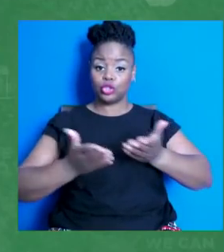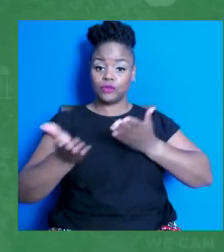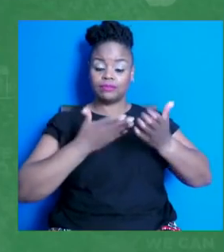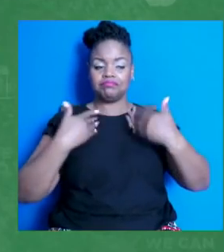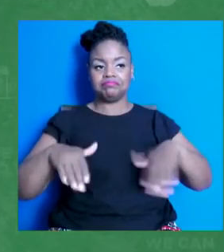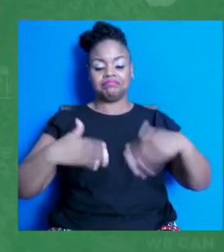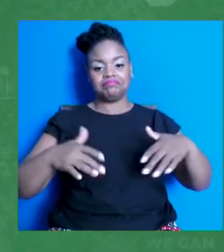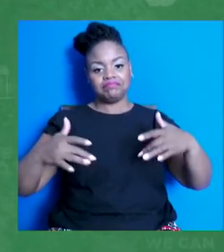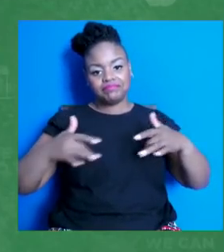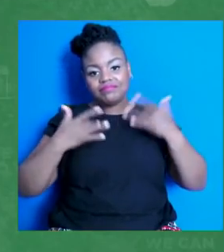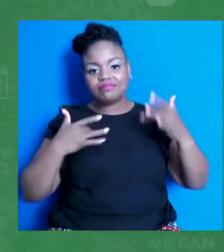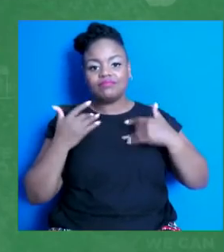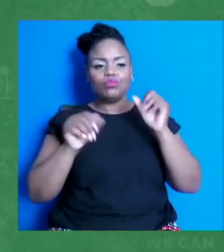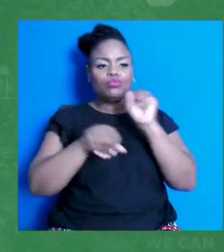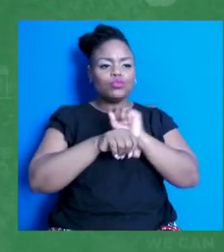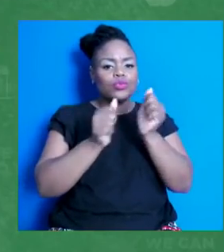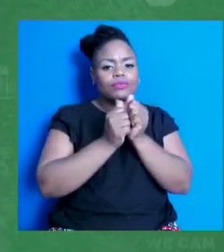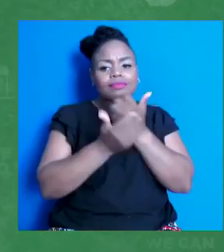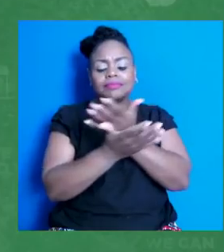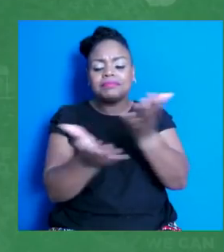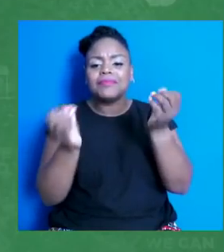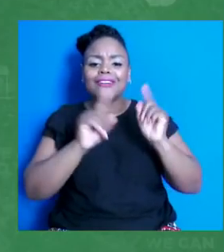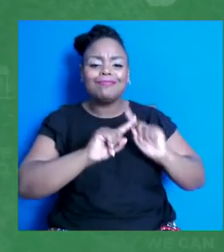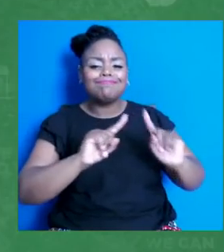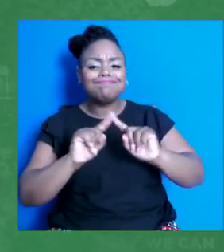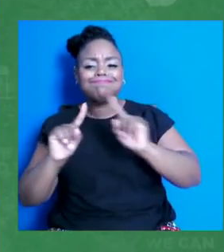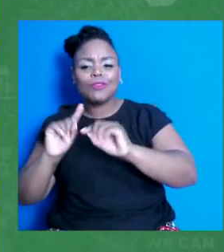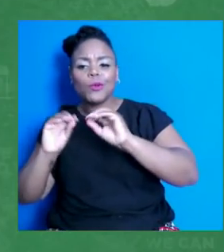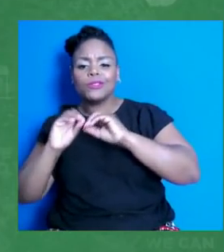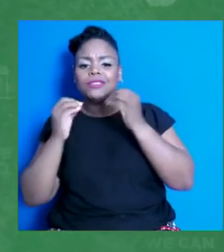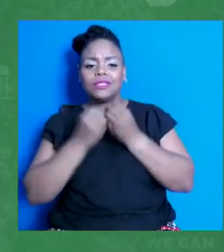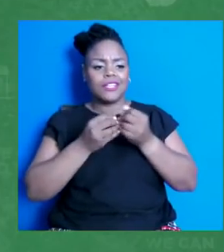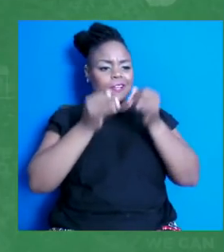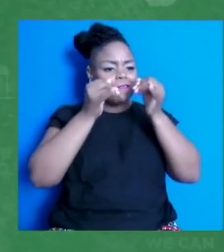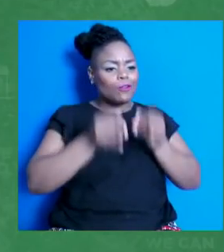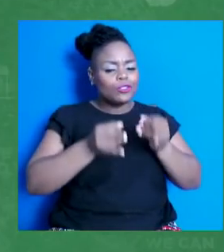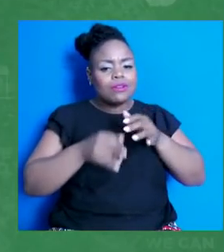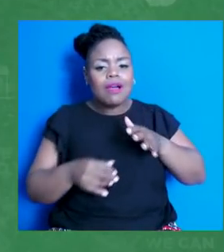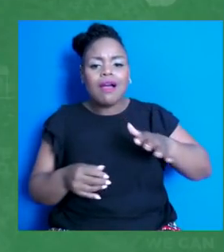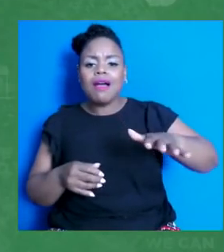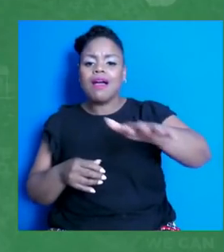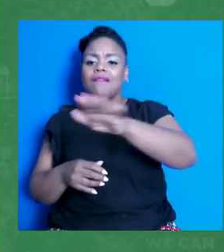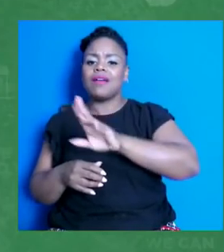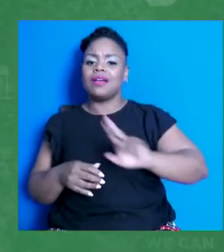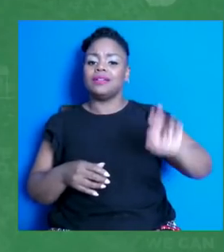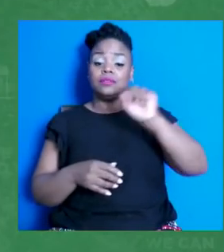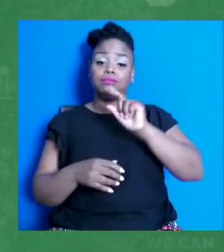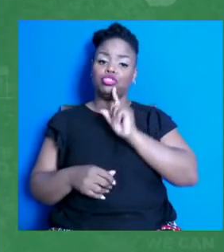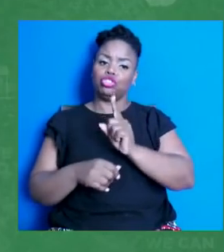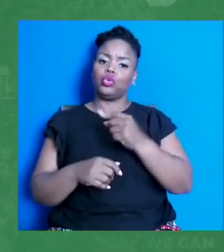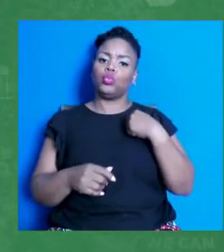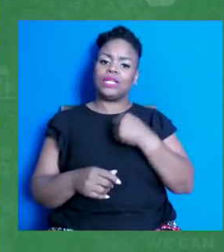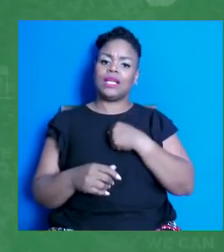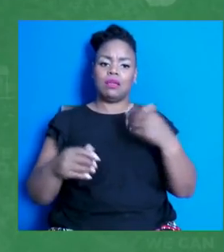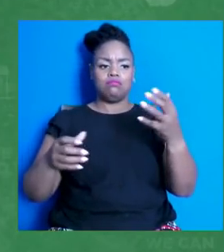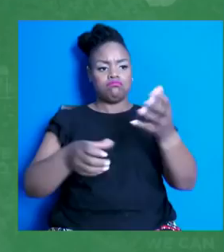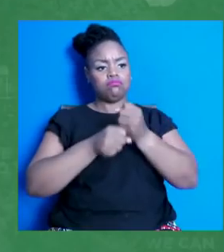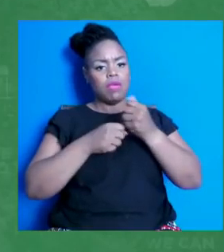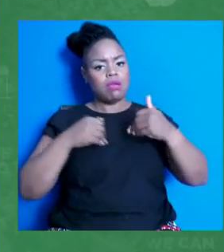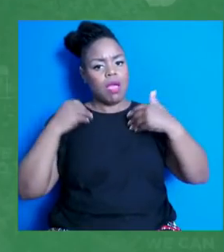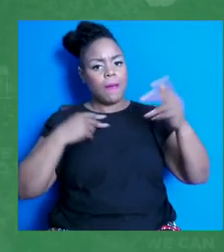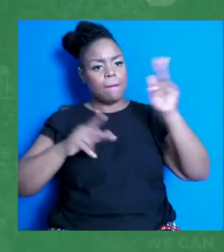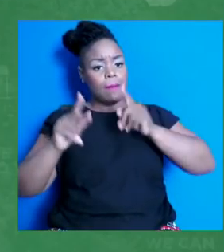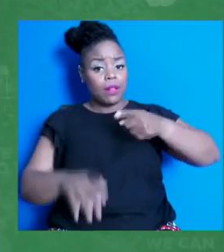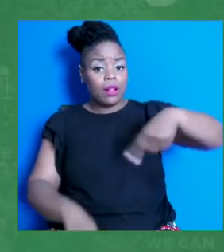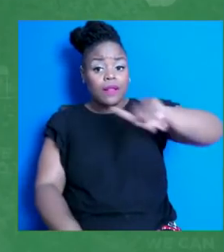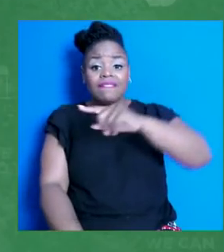and individuals across the country to make sure that we get our young people vaccinated. Today, Mr.